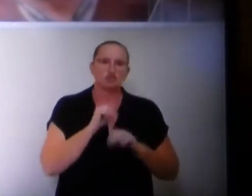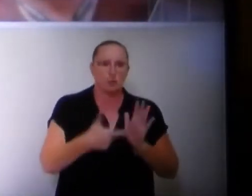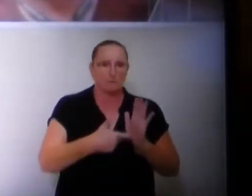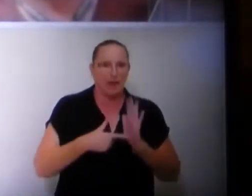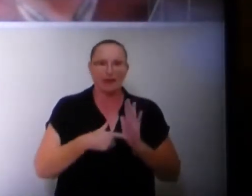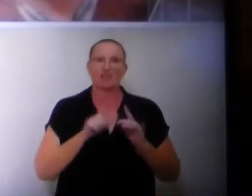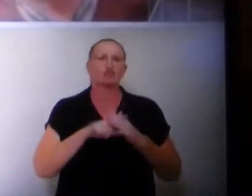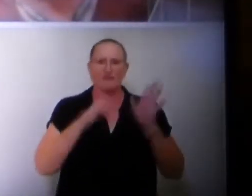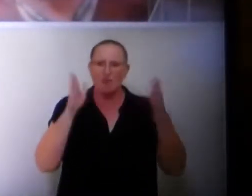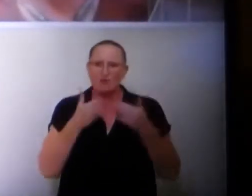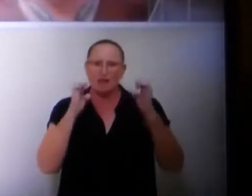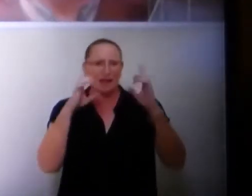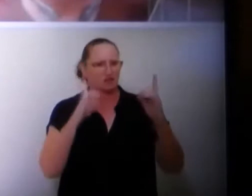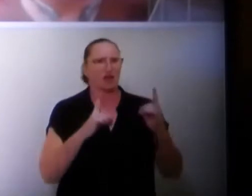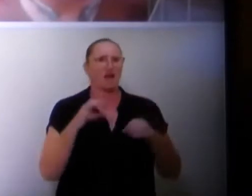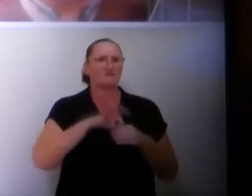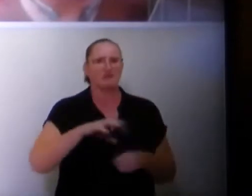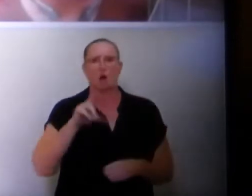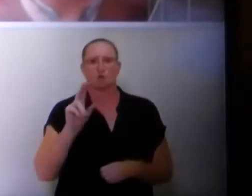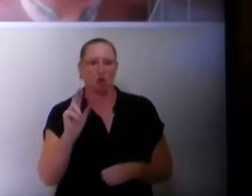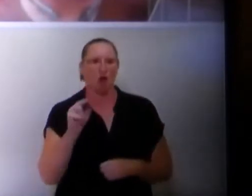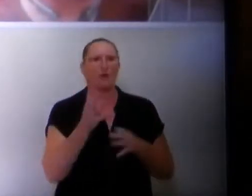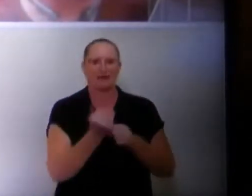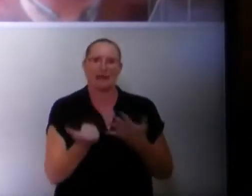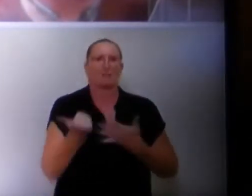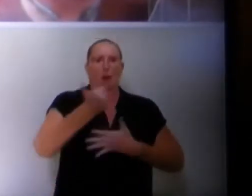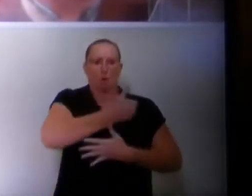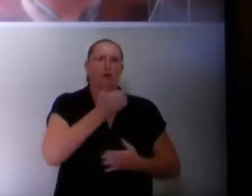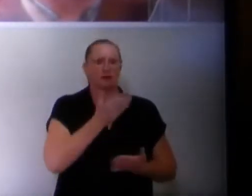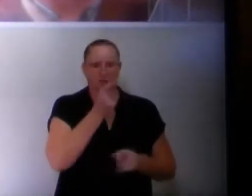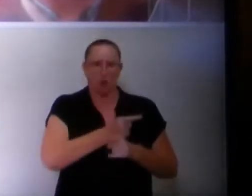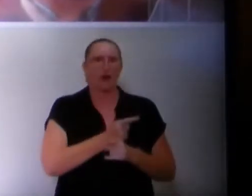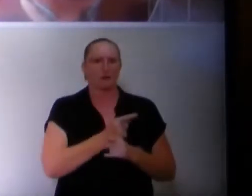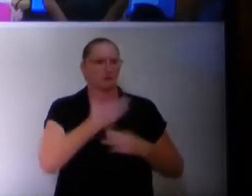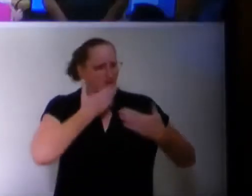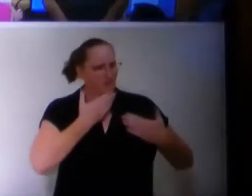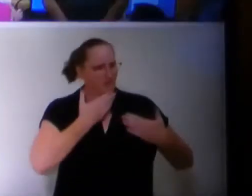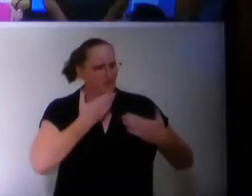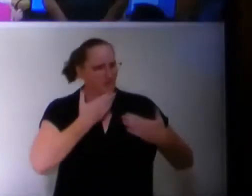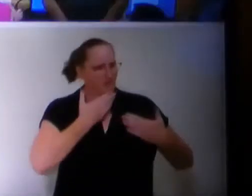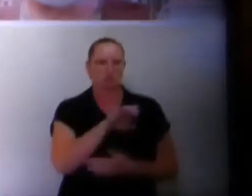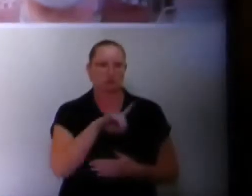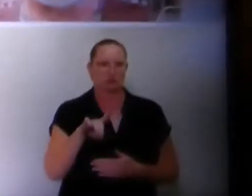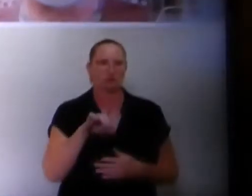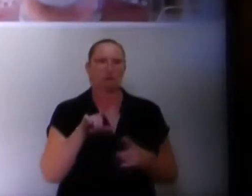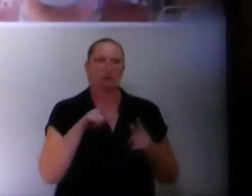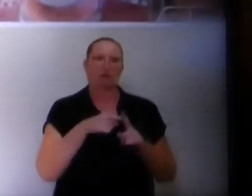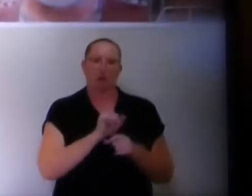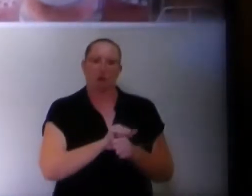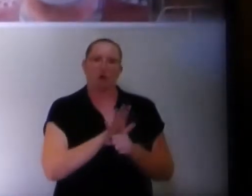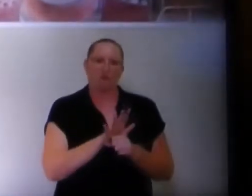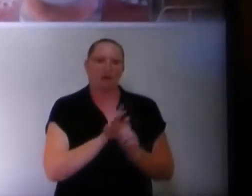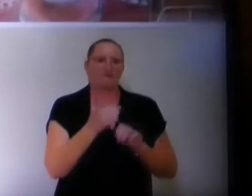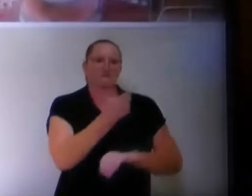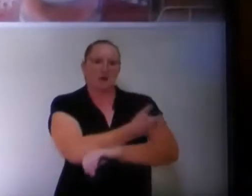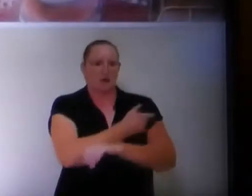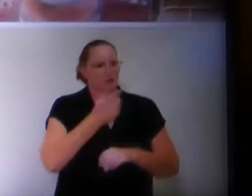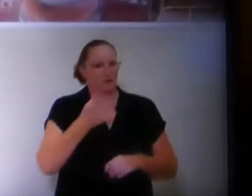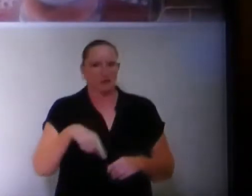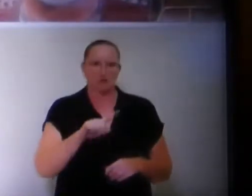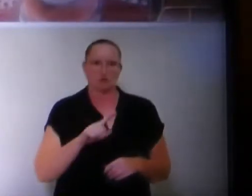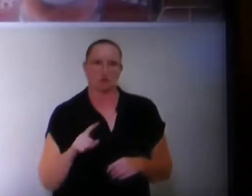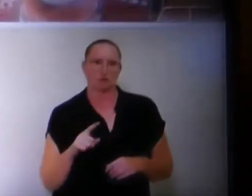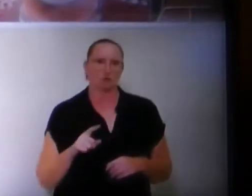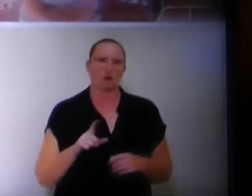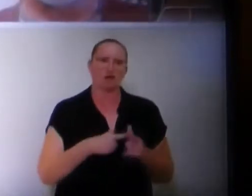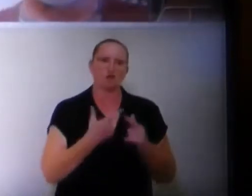on education. Vote no, and together, let's get these priorities in order. Thank you. Thank you, Ms. Lawrence. The COVID vaccine that you guys are trying